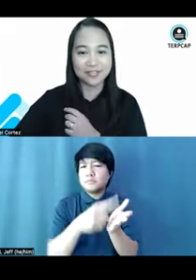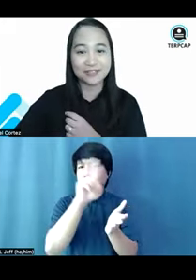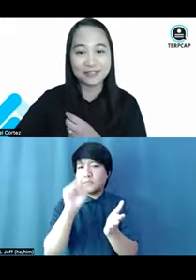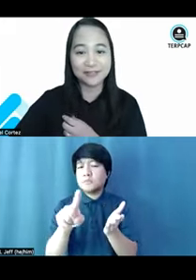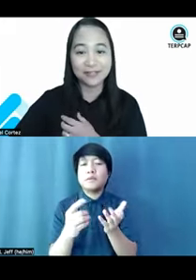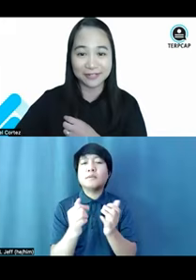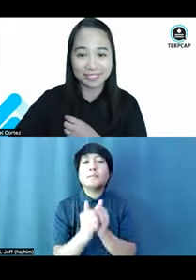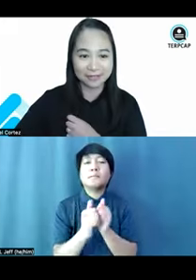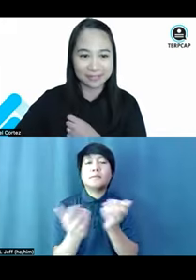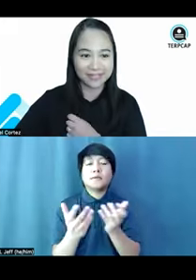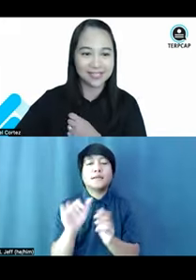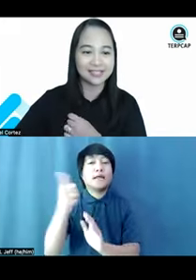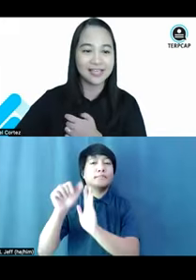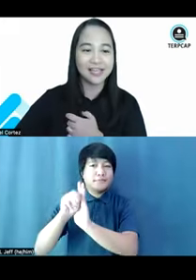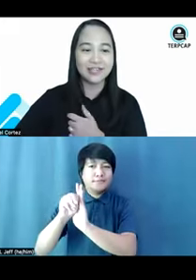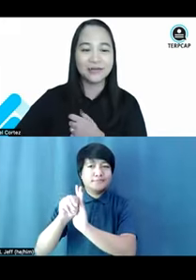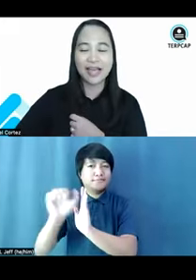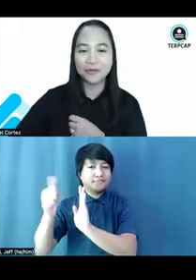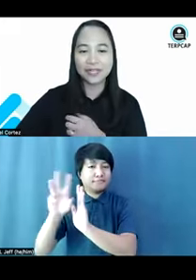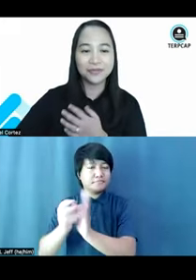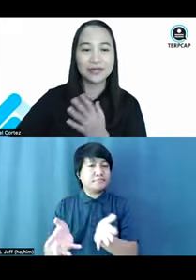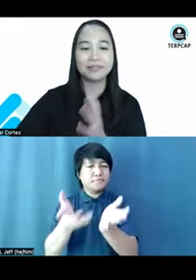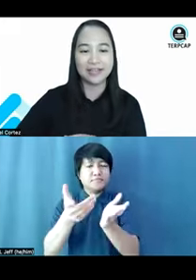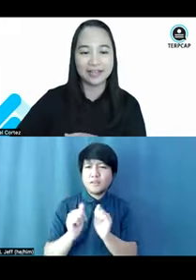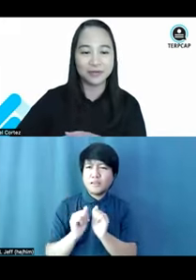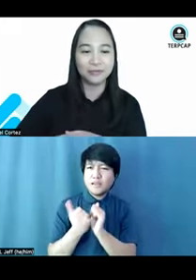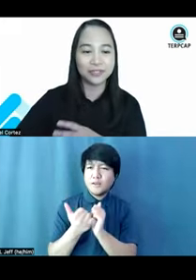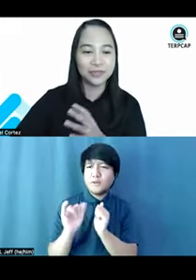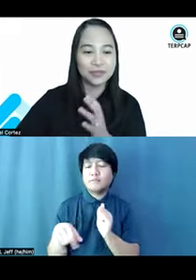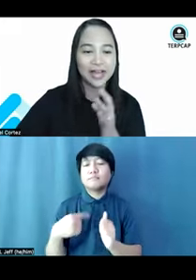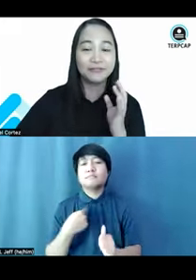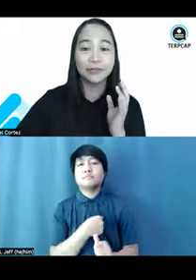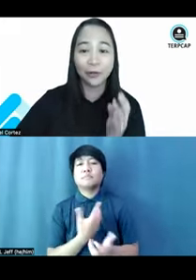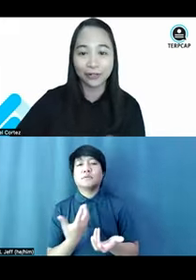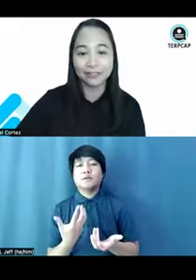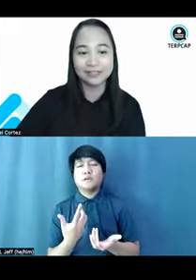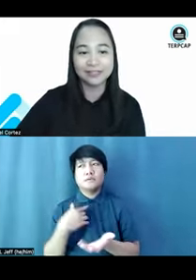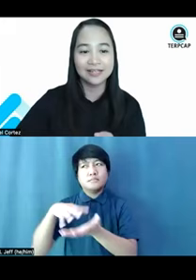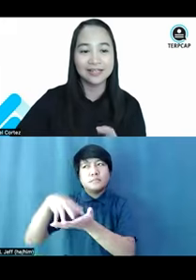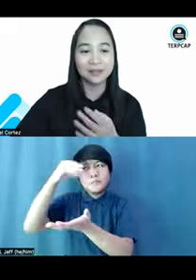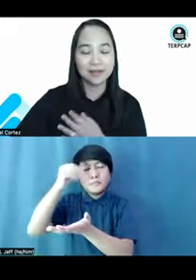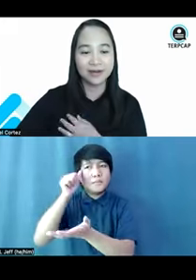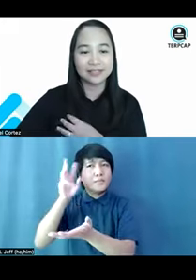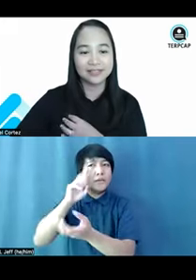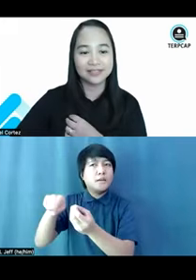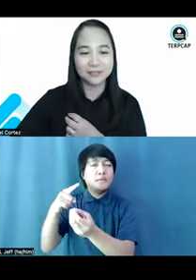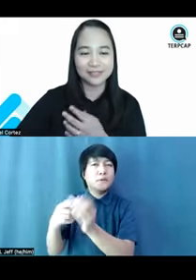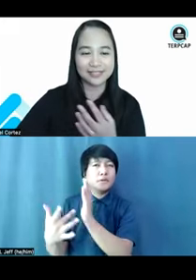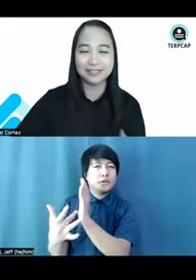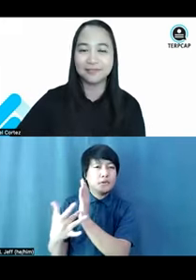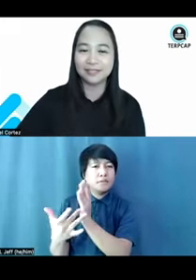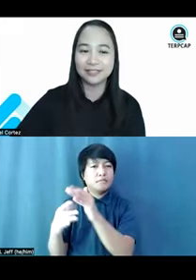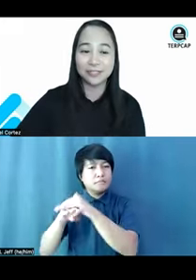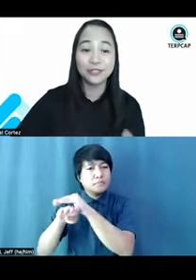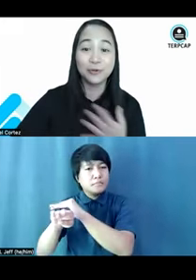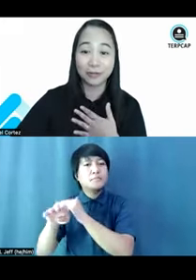session, which is also another 10 minutes is, you know, how can you apply what you have learned about, uh, digital